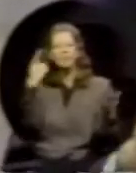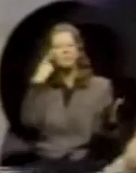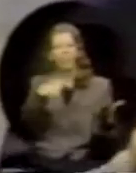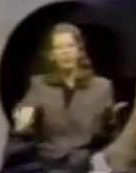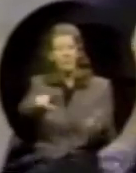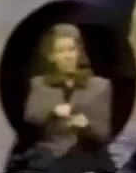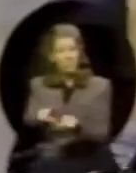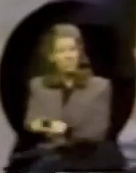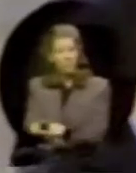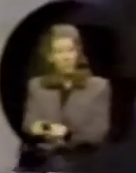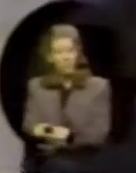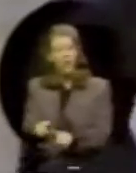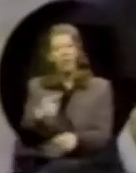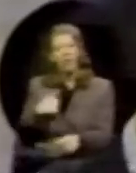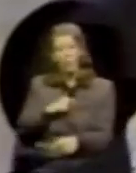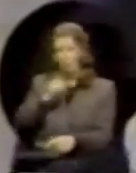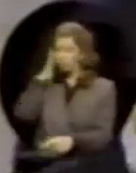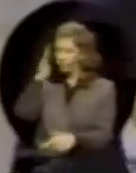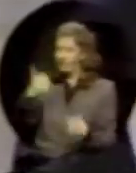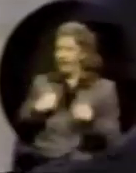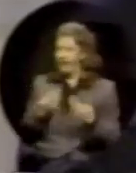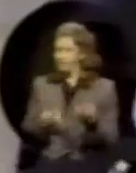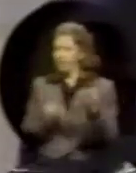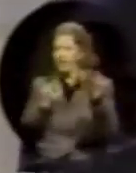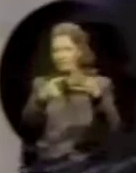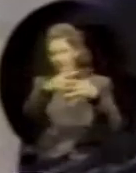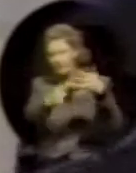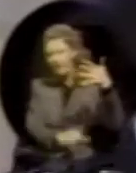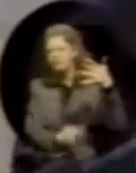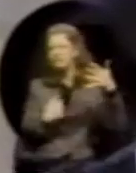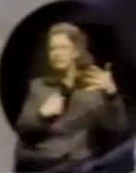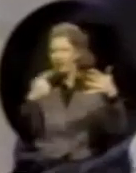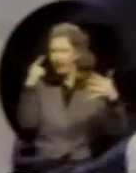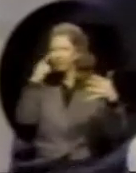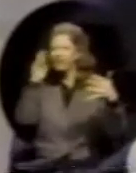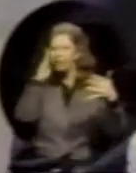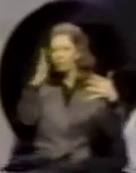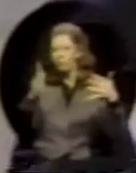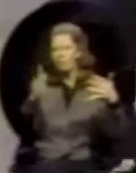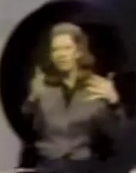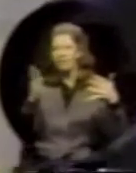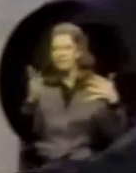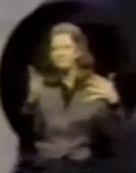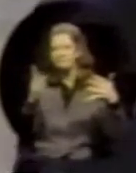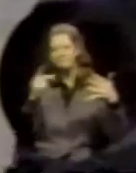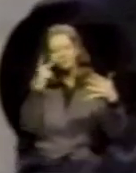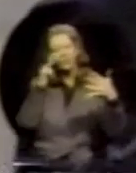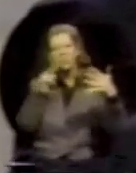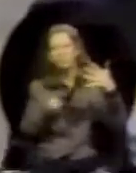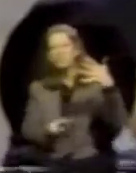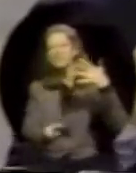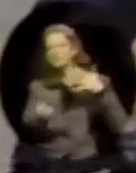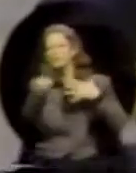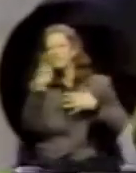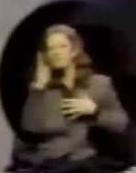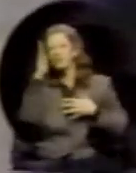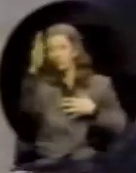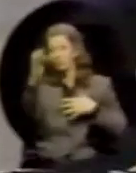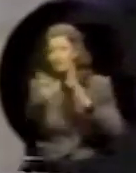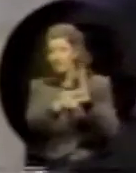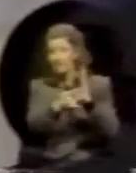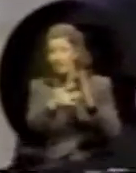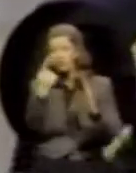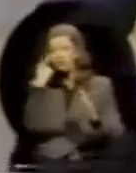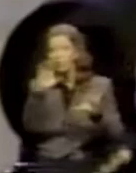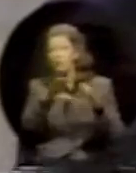also. We will have recommendations that I believe will look to the future of technology in the classroom,